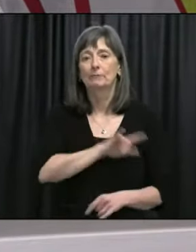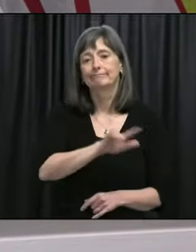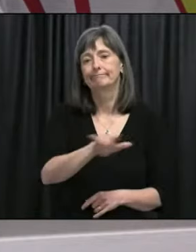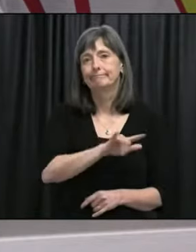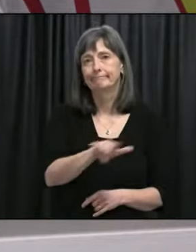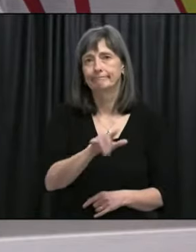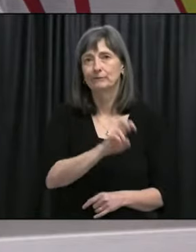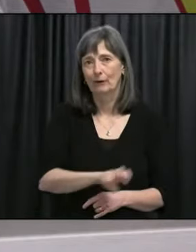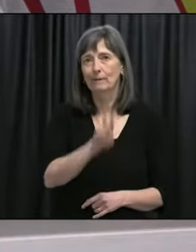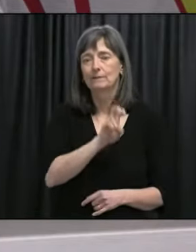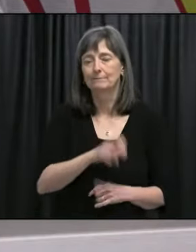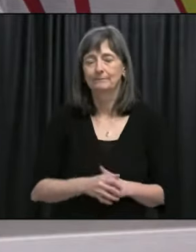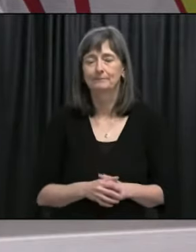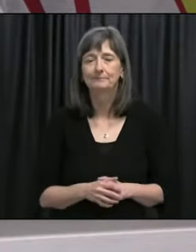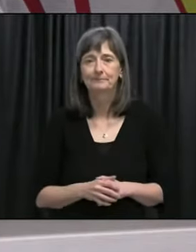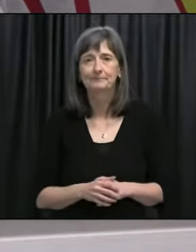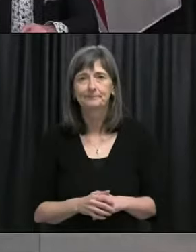those areas.